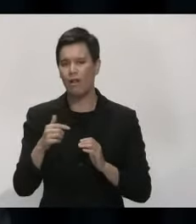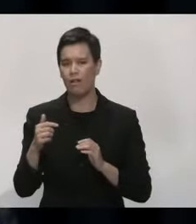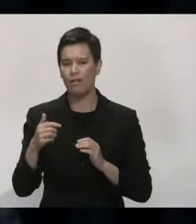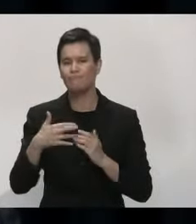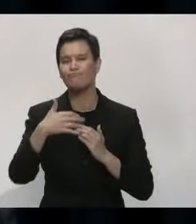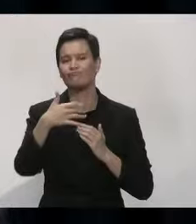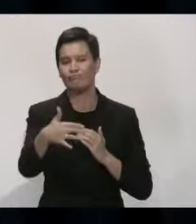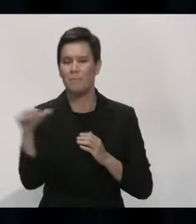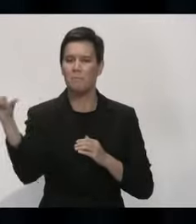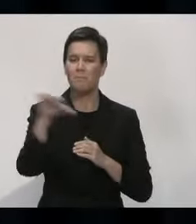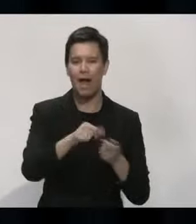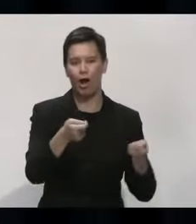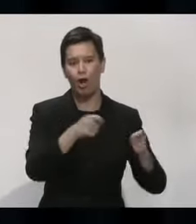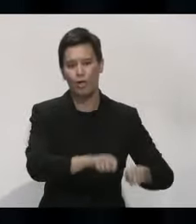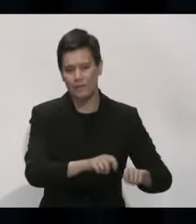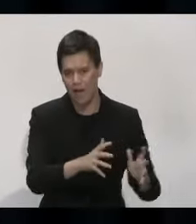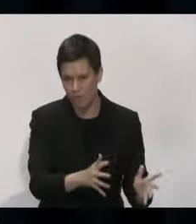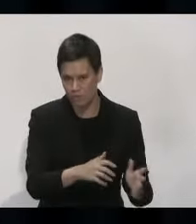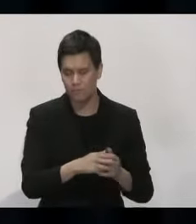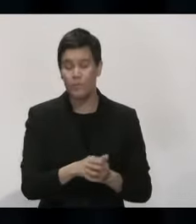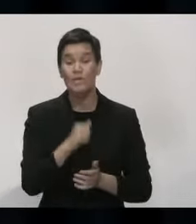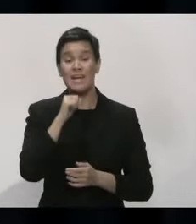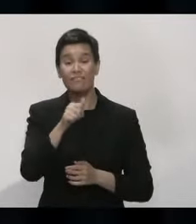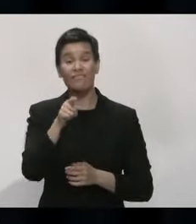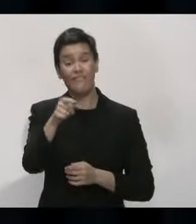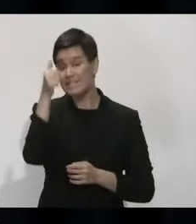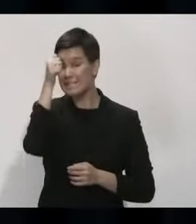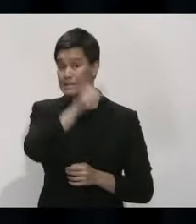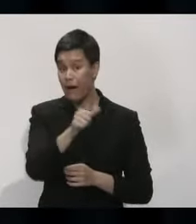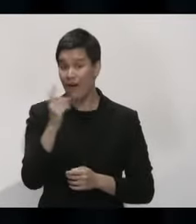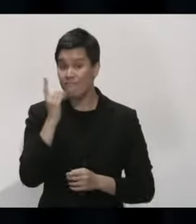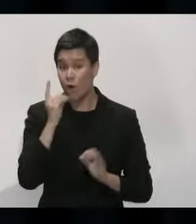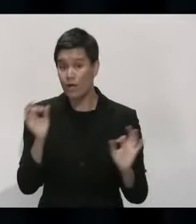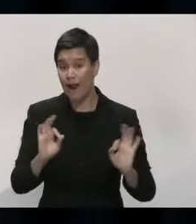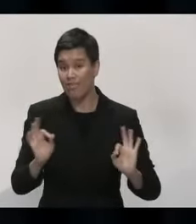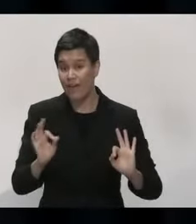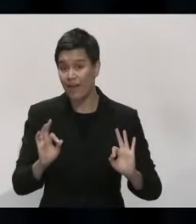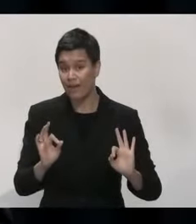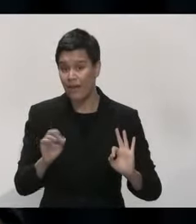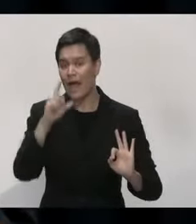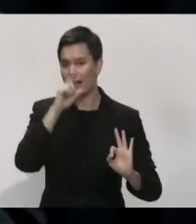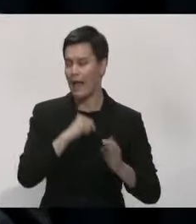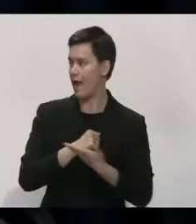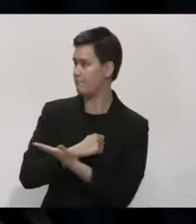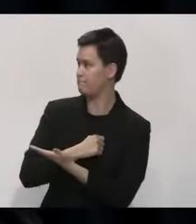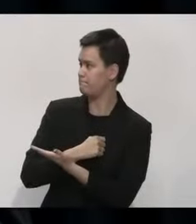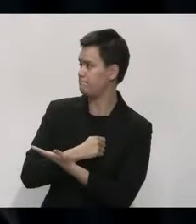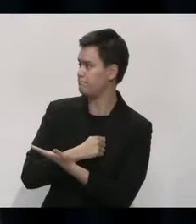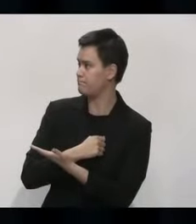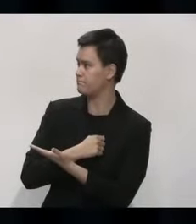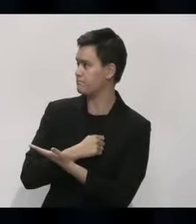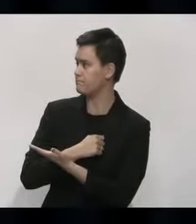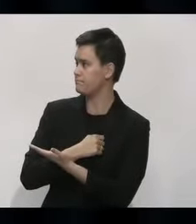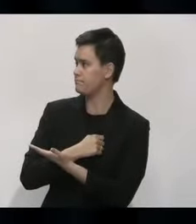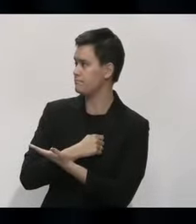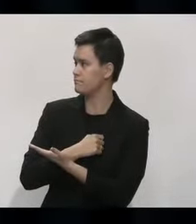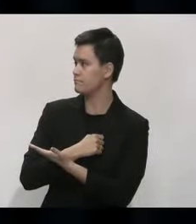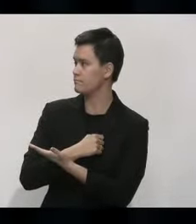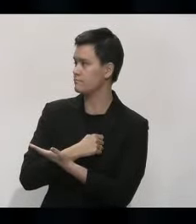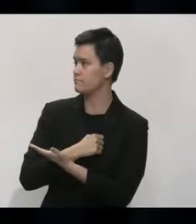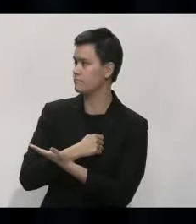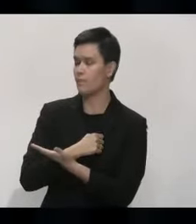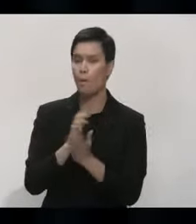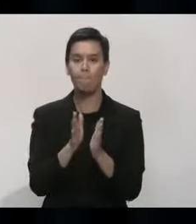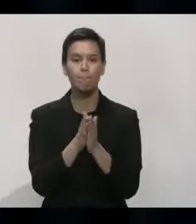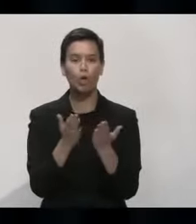smartphone, I'm very pleased to tell you that we are now producing a little booklet that you can use. These will be distributed from next week onwards.